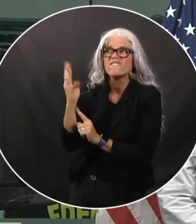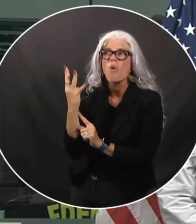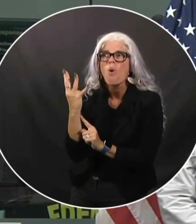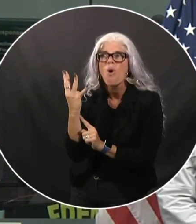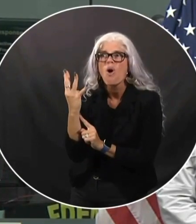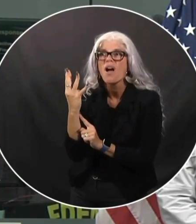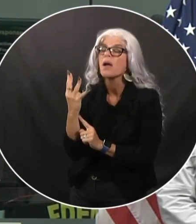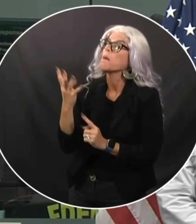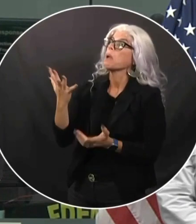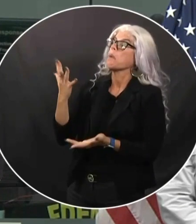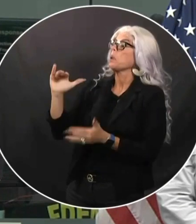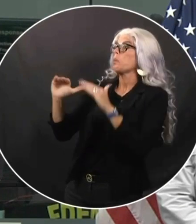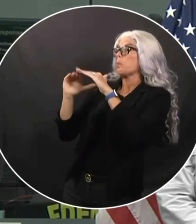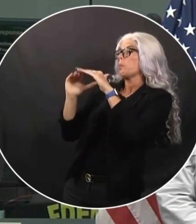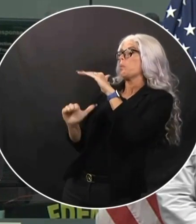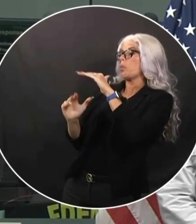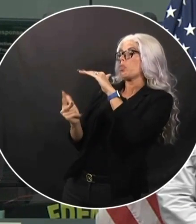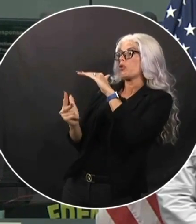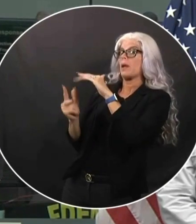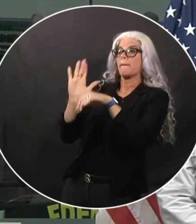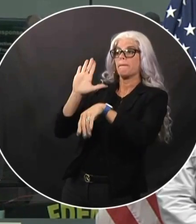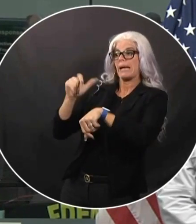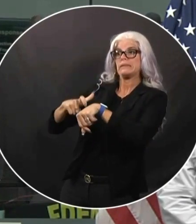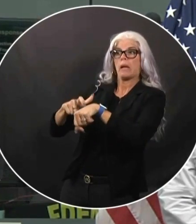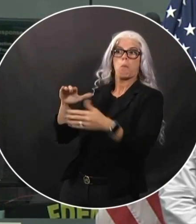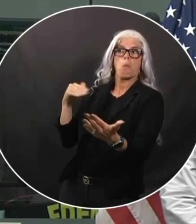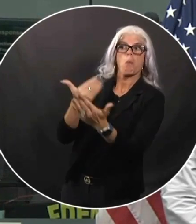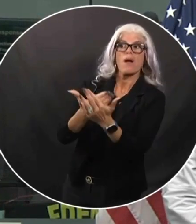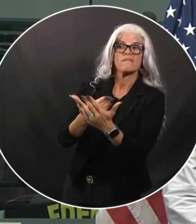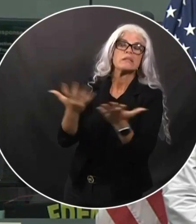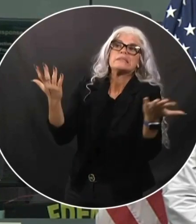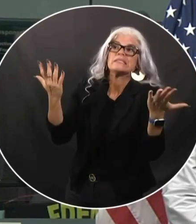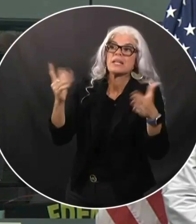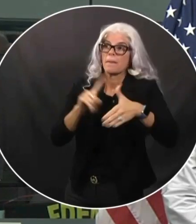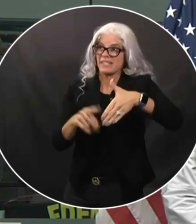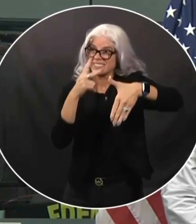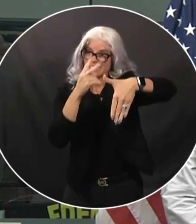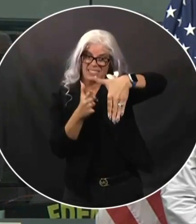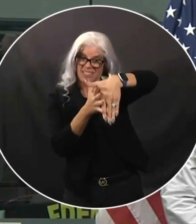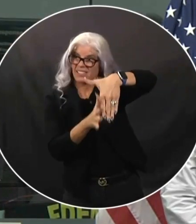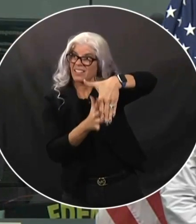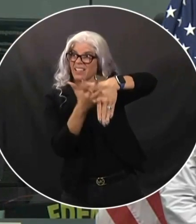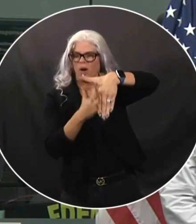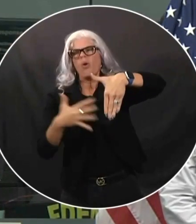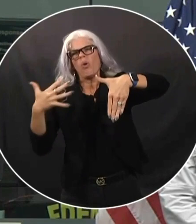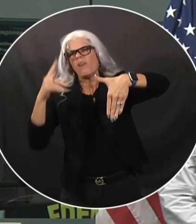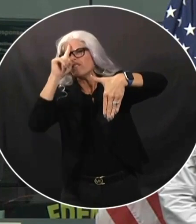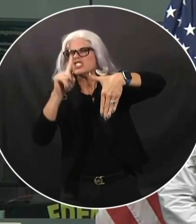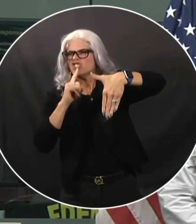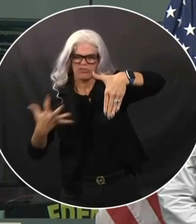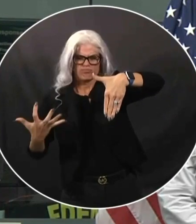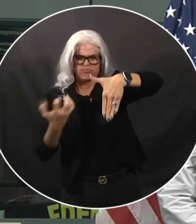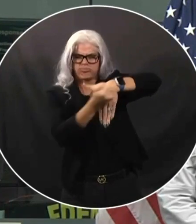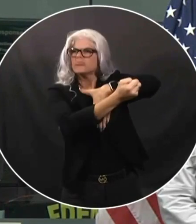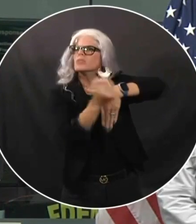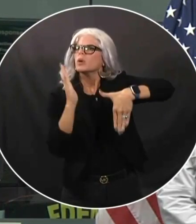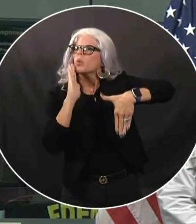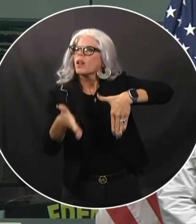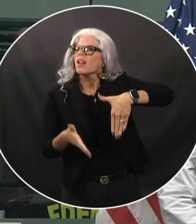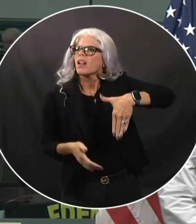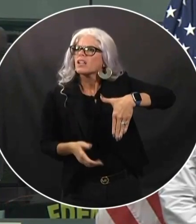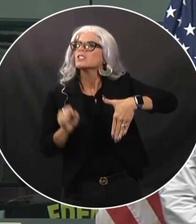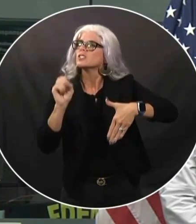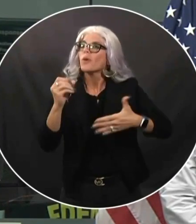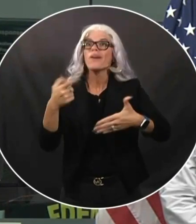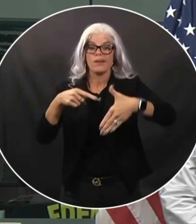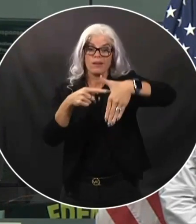reaches landfall. But if you have that off the west coast of Florida, that's going to cause a huge amount of storm surge. You're going to have flood events. You're going to have